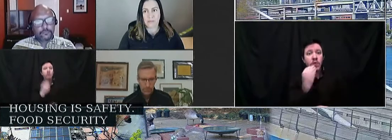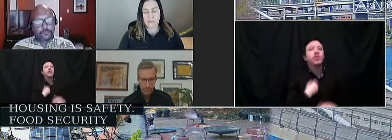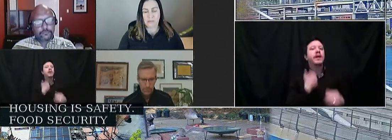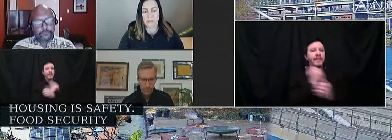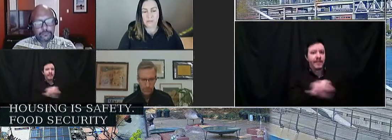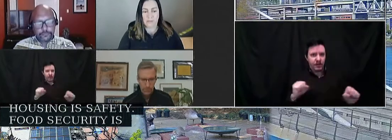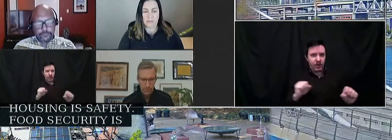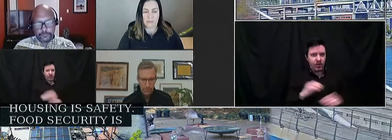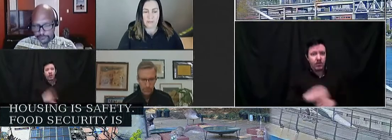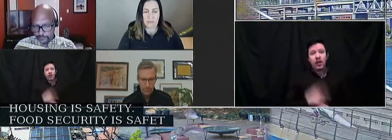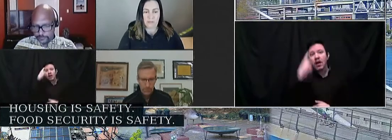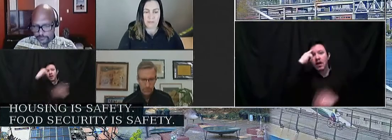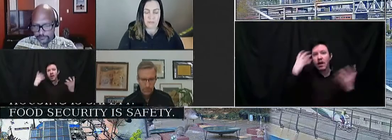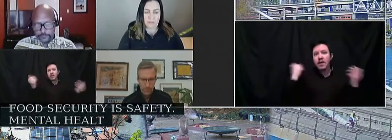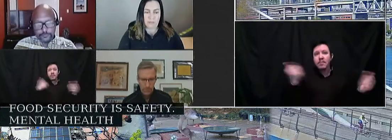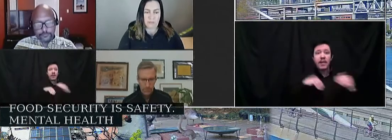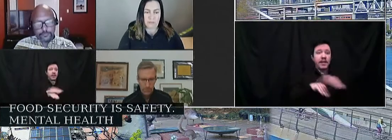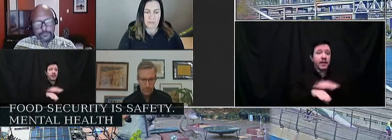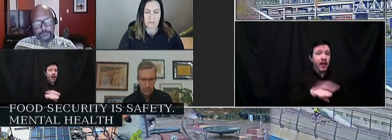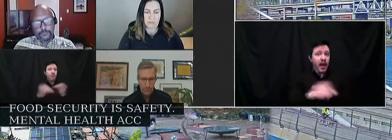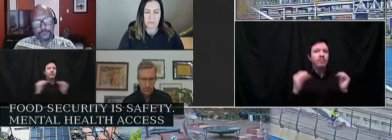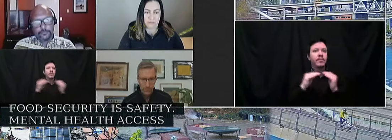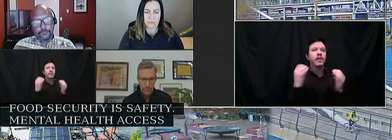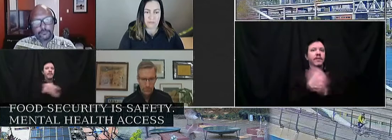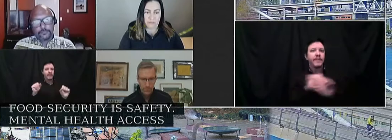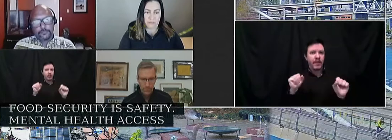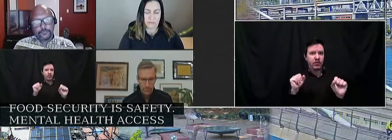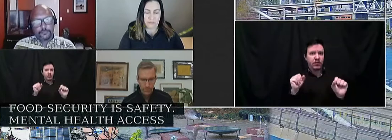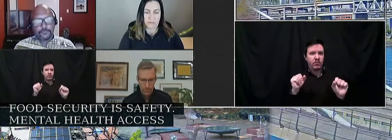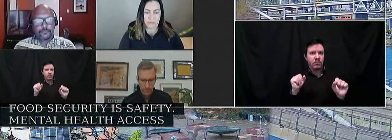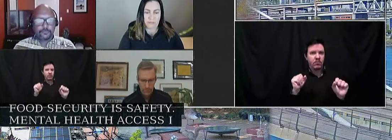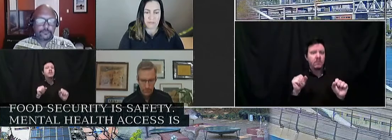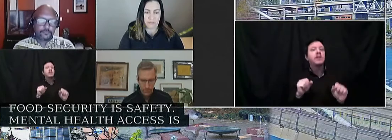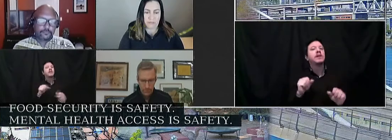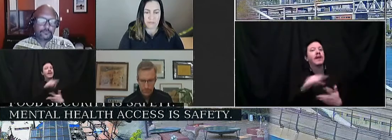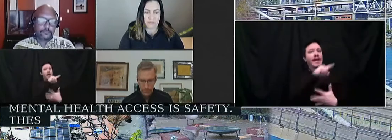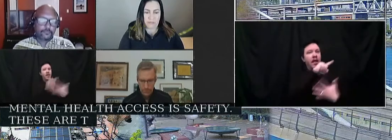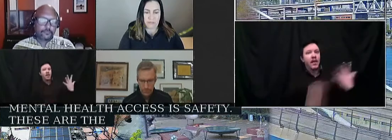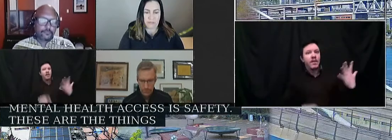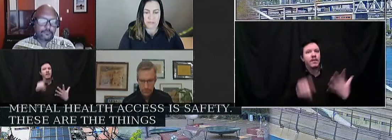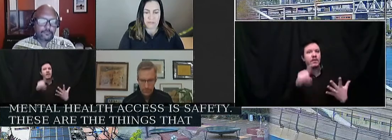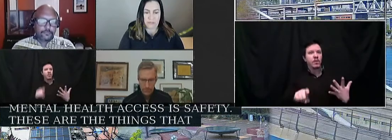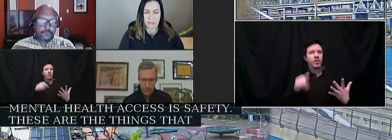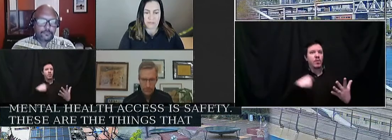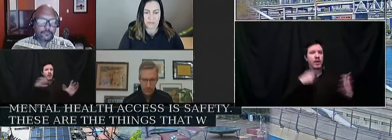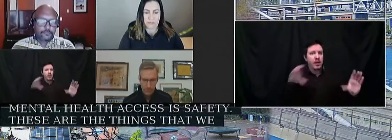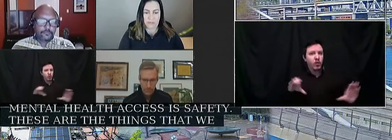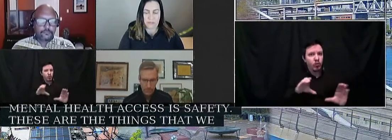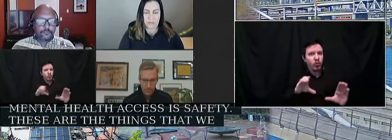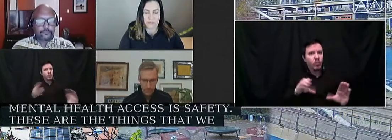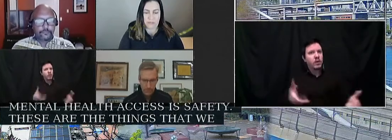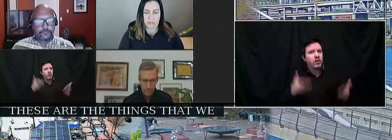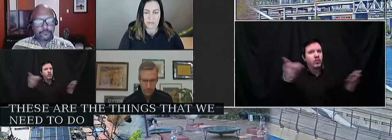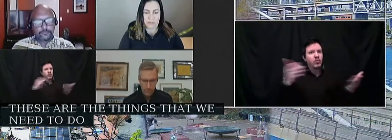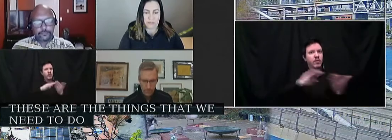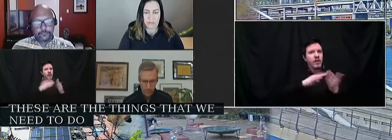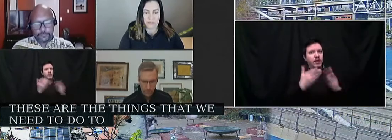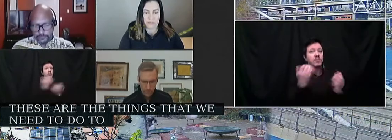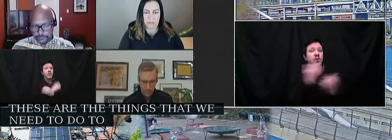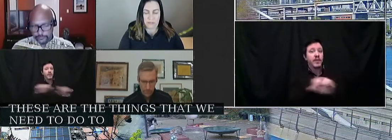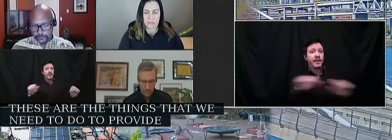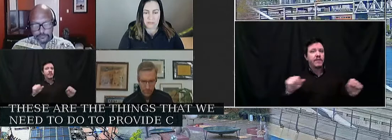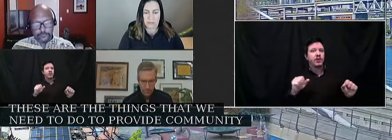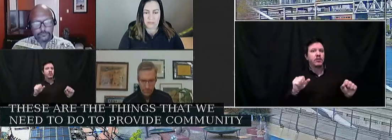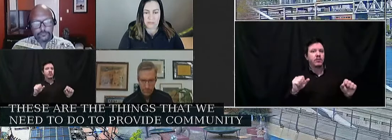Mental health access is safety. These are the things that we need to do to provide community safety in